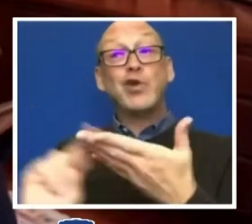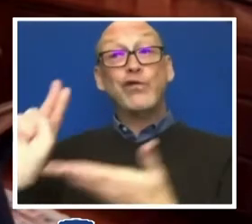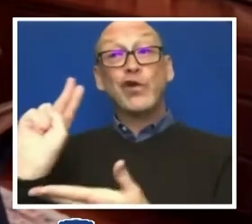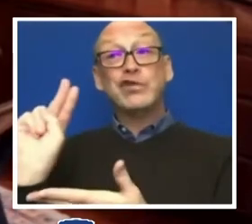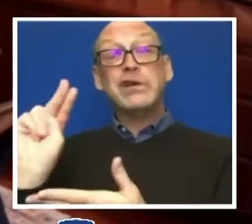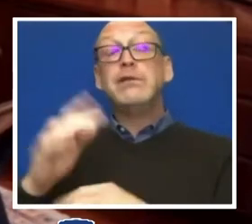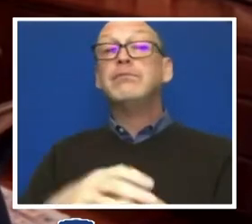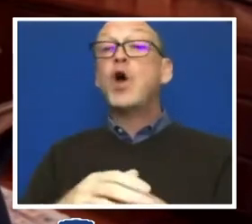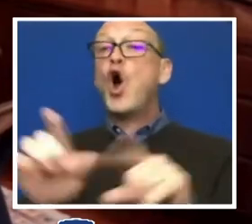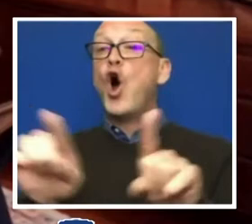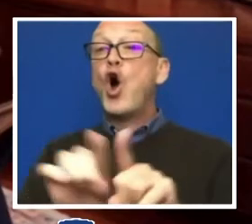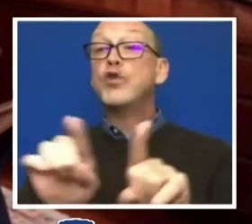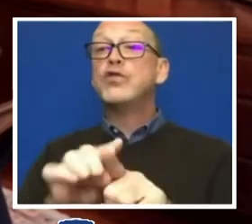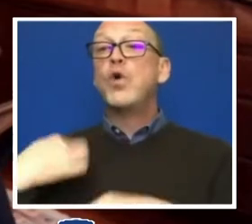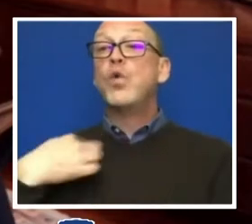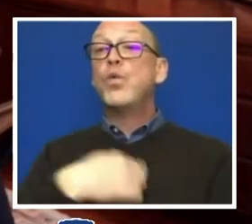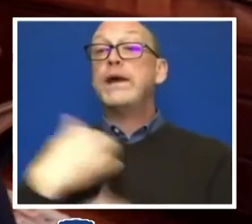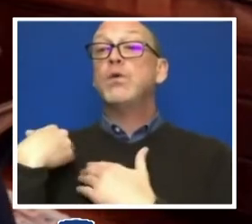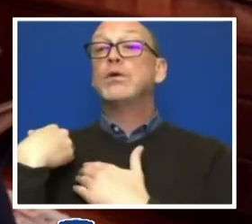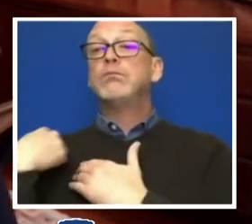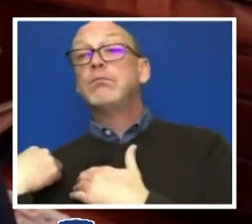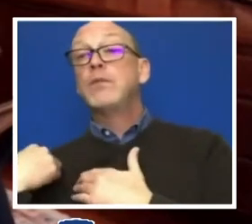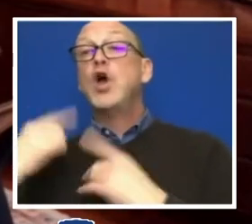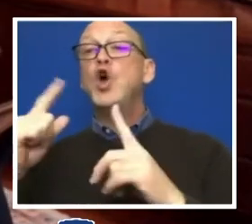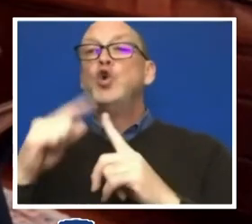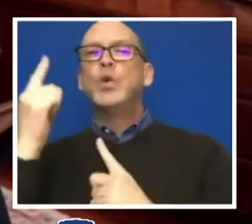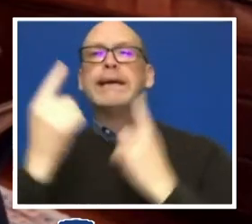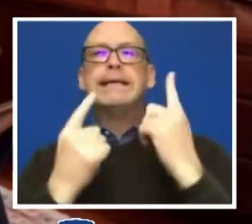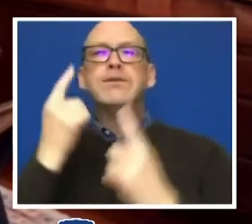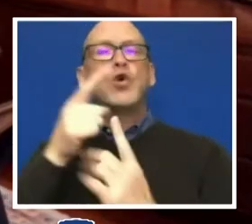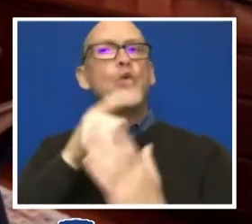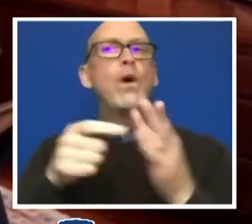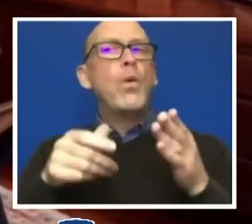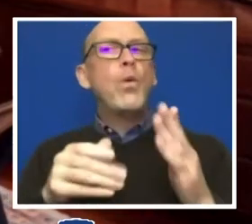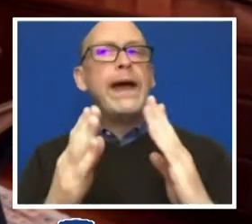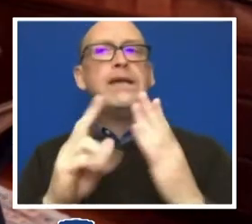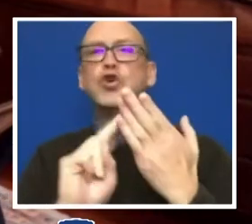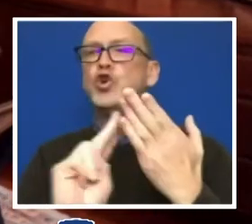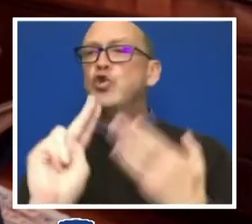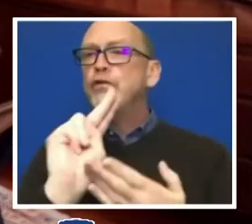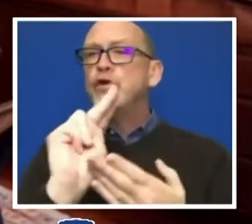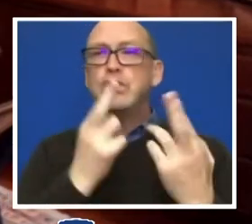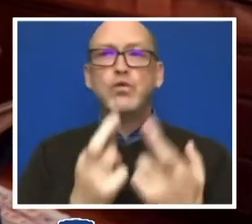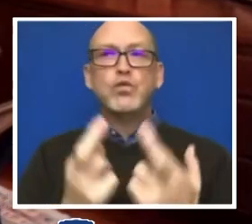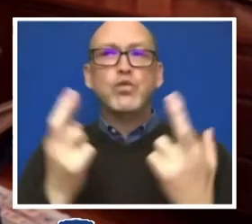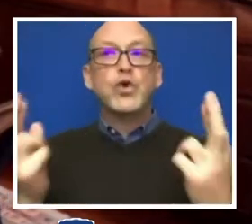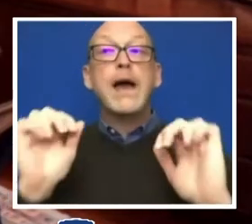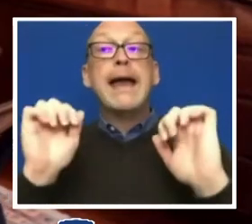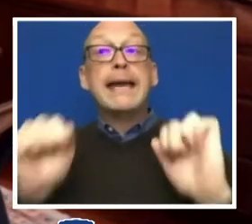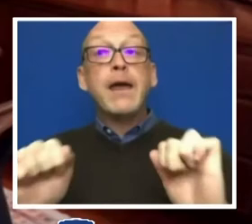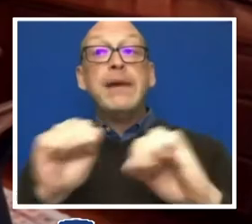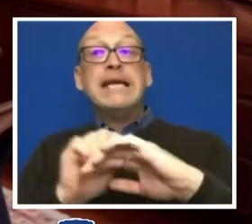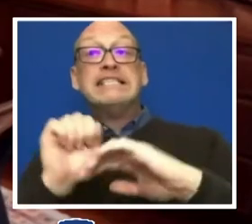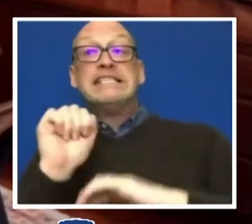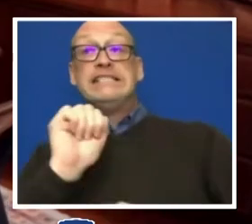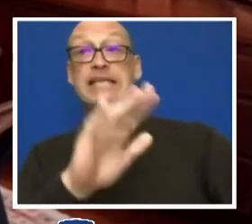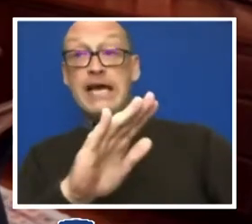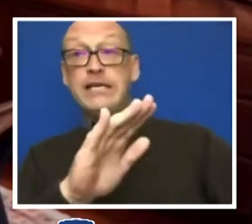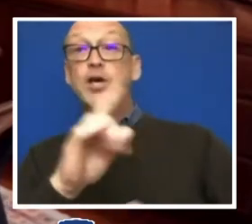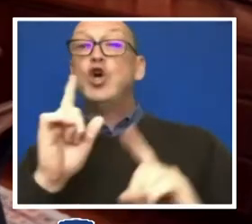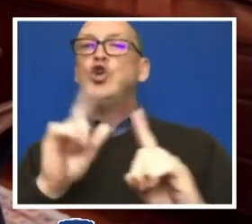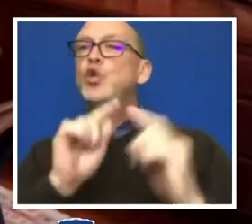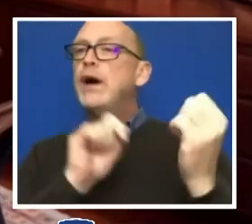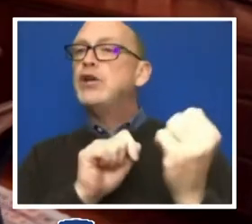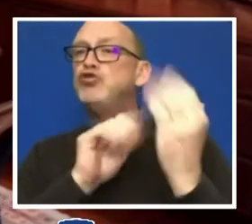also tasked to consider in what ways university resources could be deployed to address